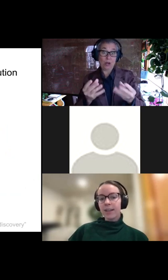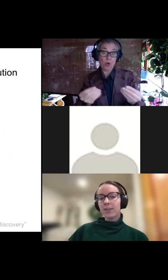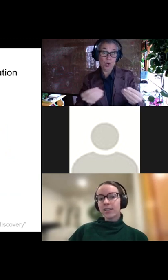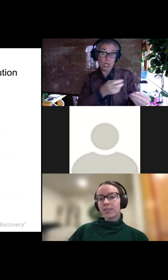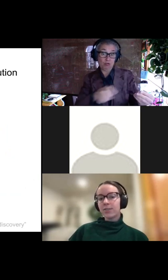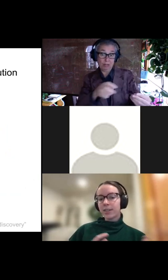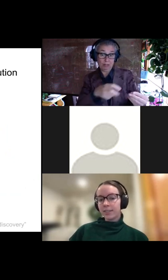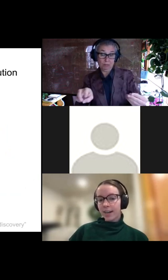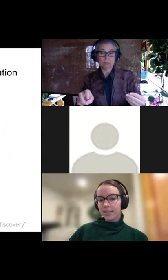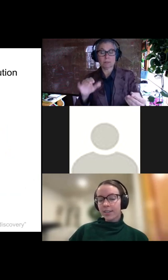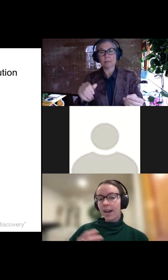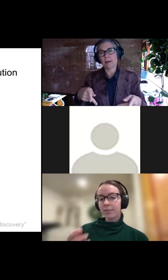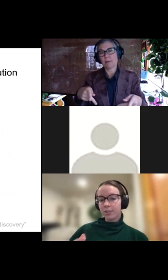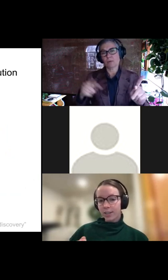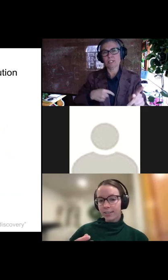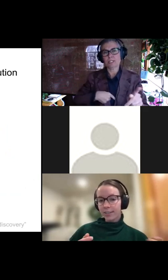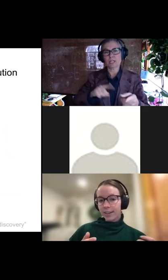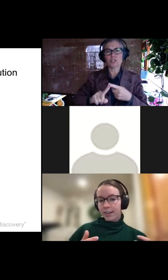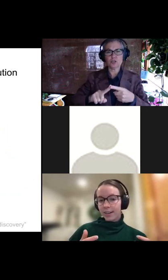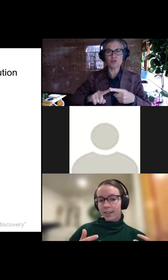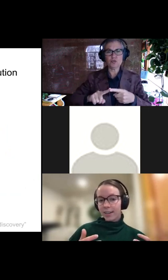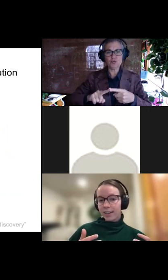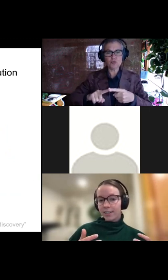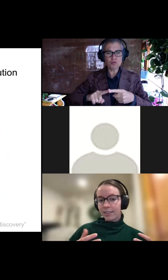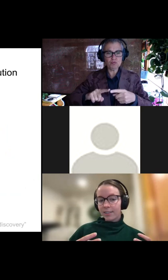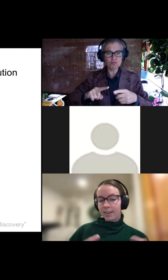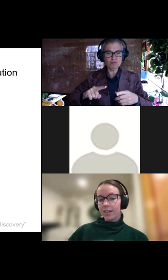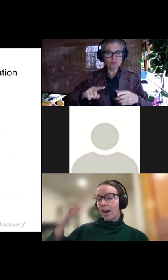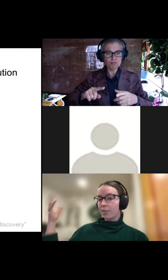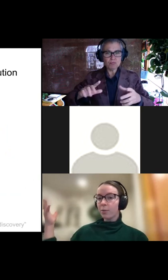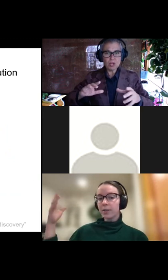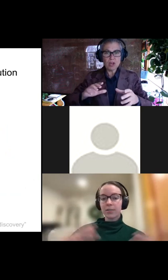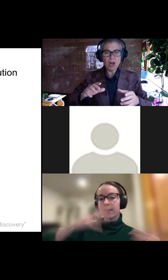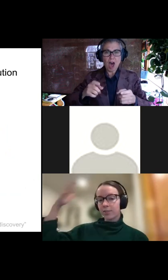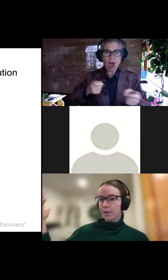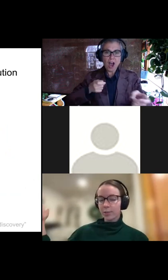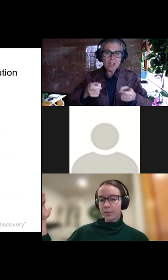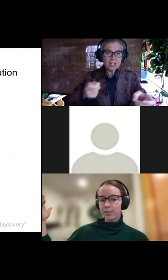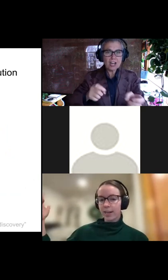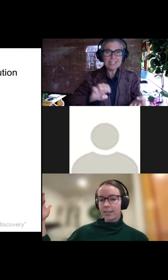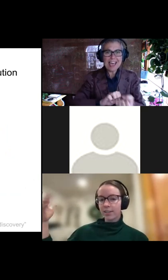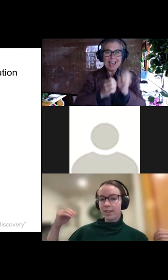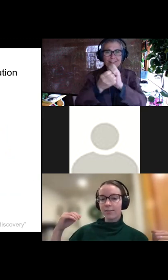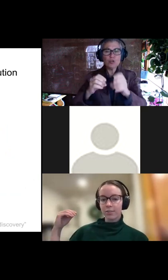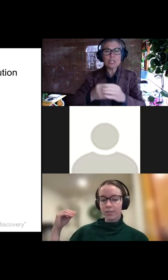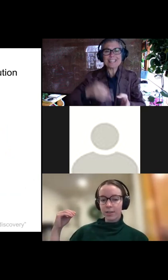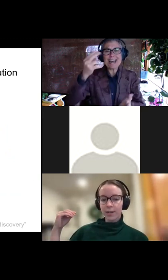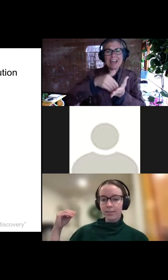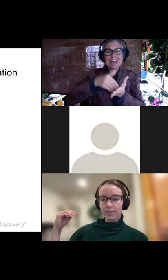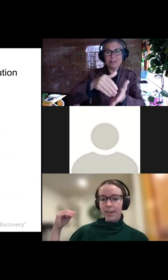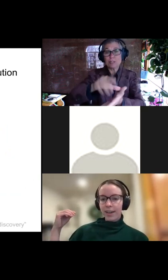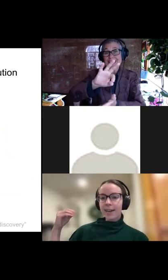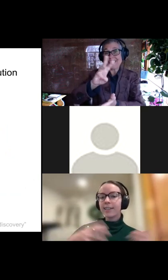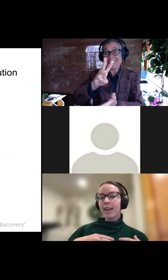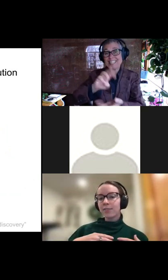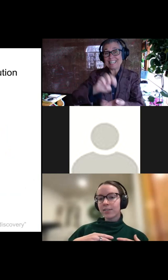um, allows us to conduct evolution, uh, in, uh, high throughput. So we can do multiples of 96 evolutions at